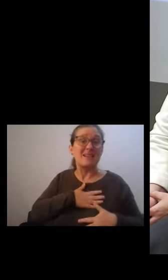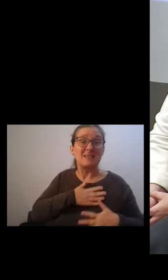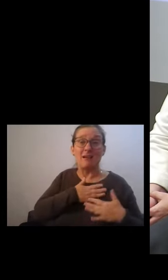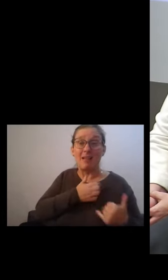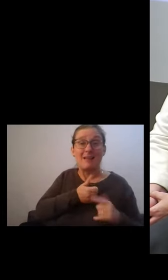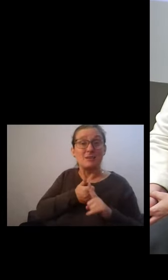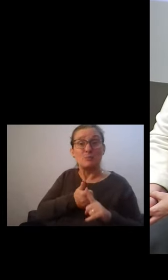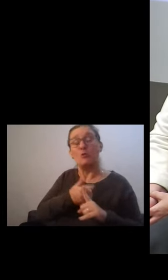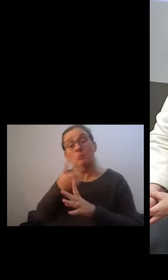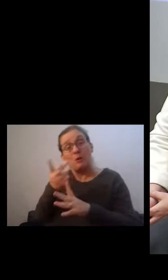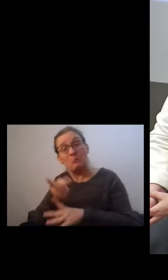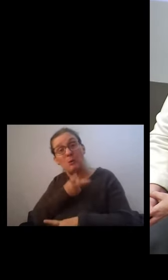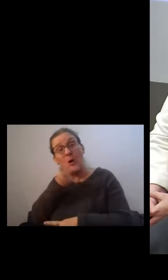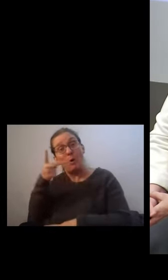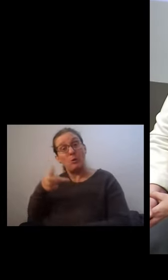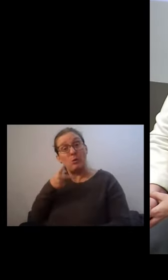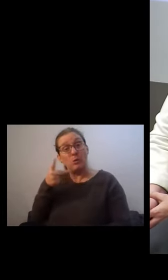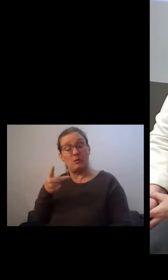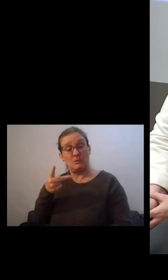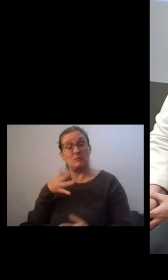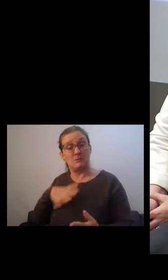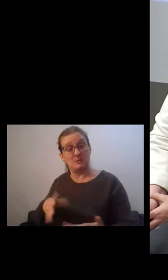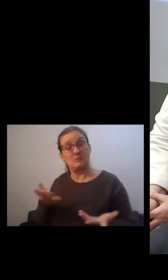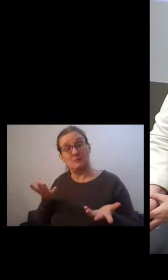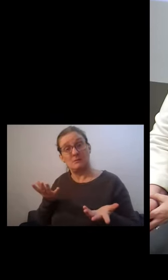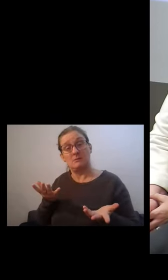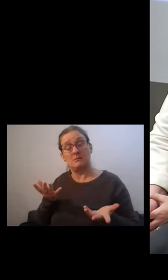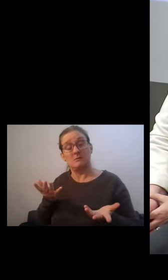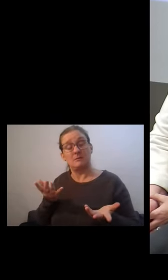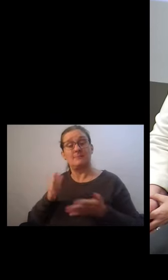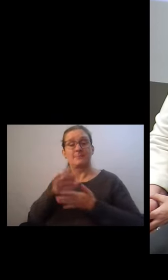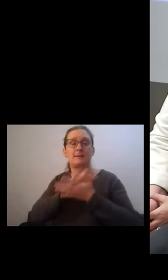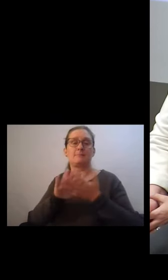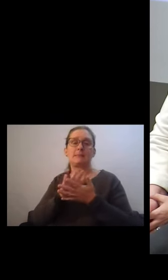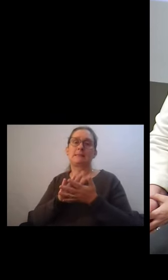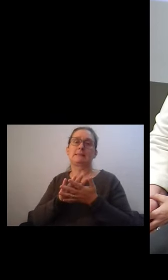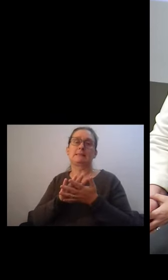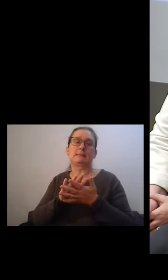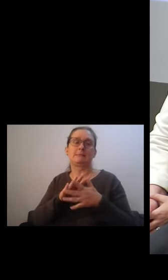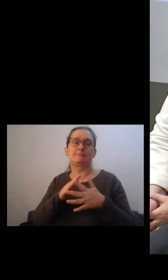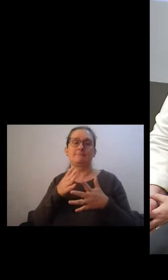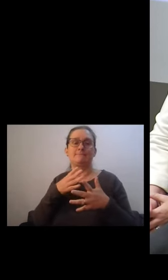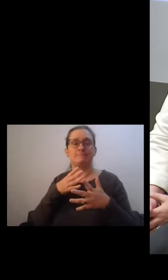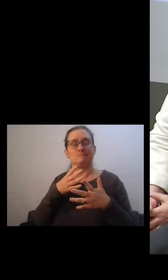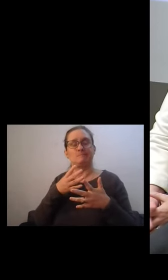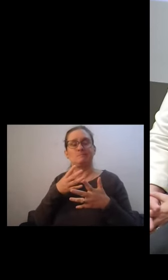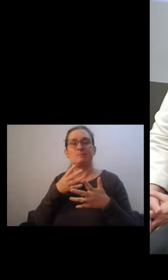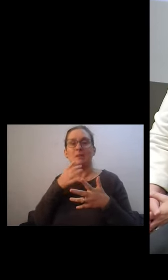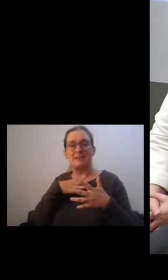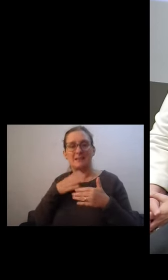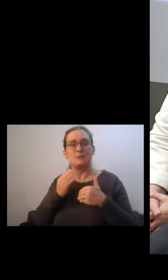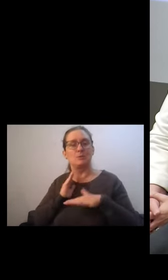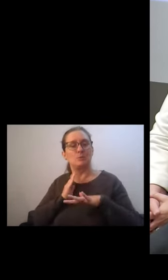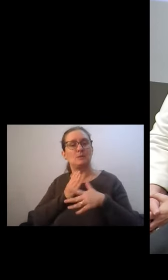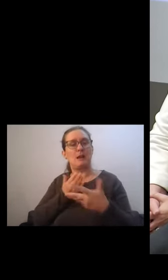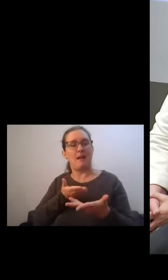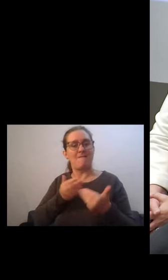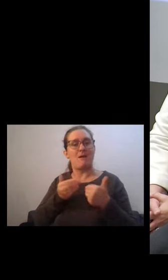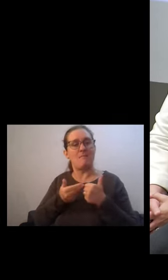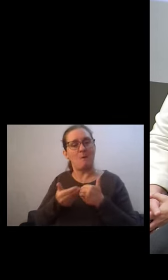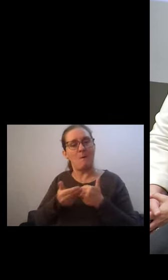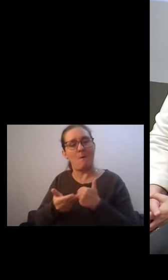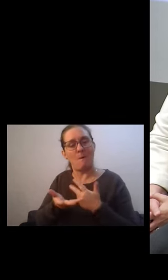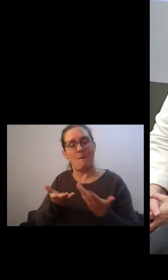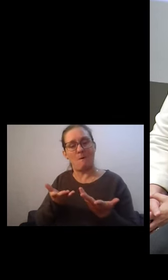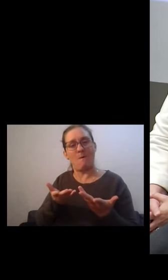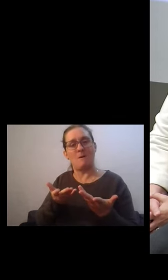you've touched on is exactly the sort of thing that we are increasingly going to need to deliver. And more and more people are